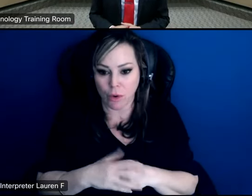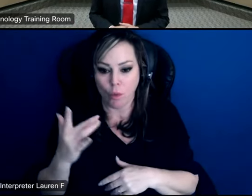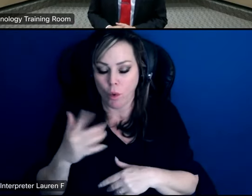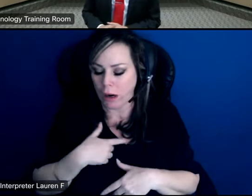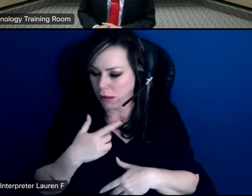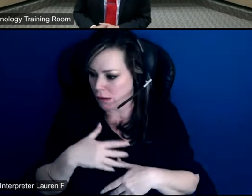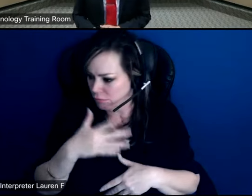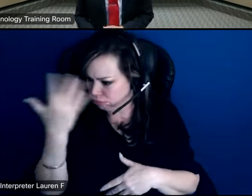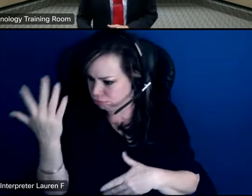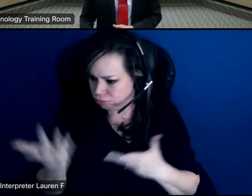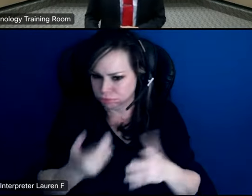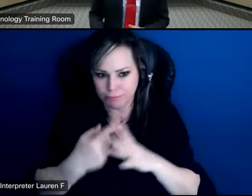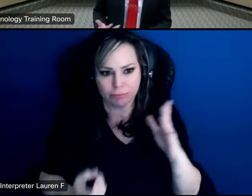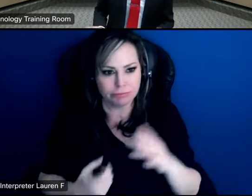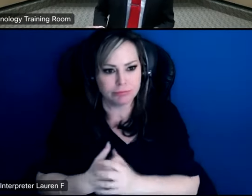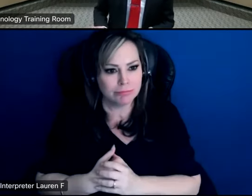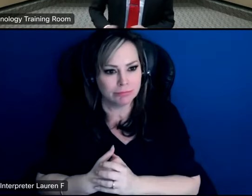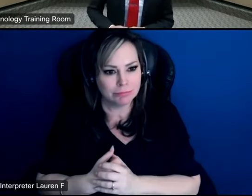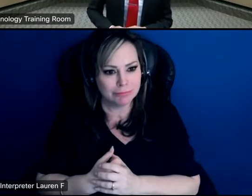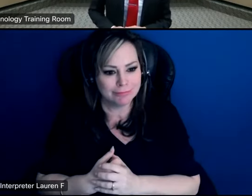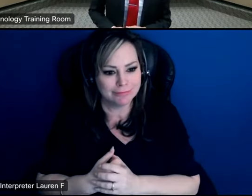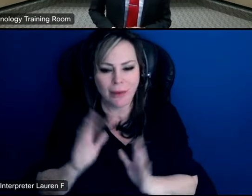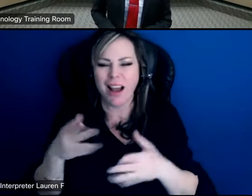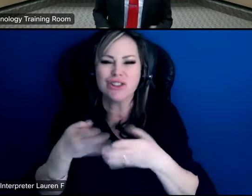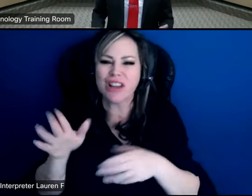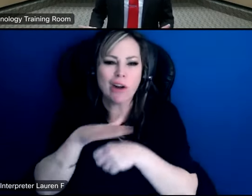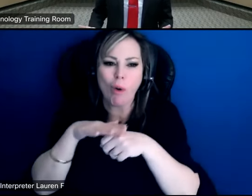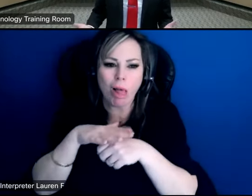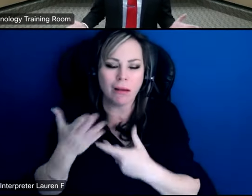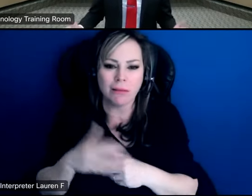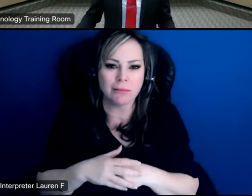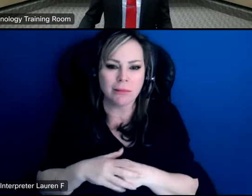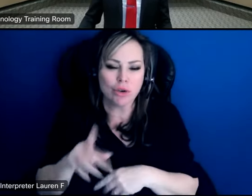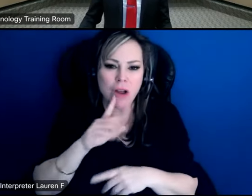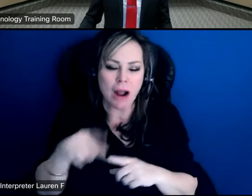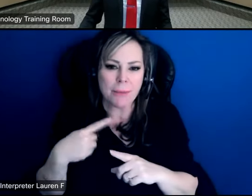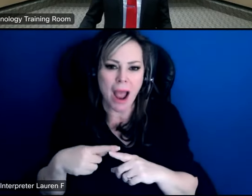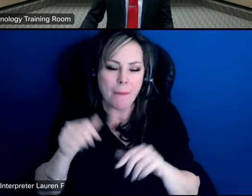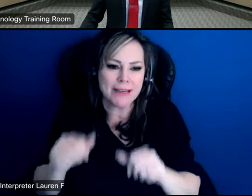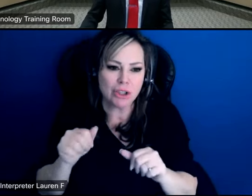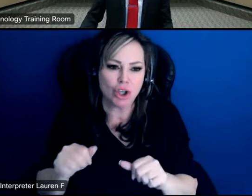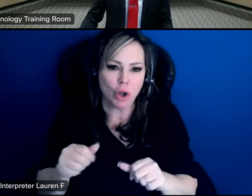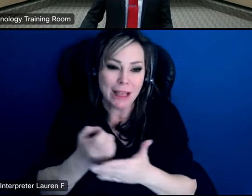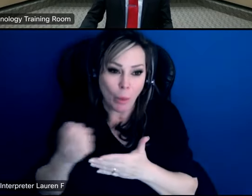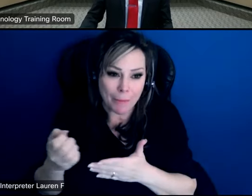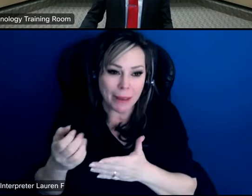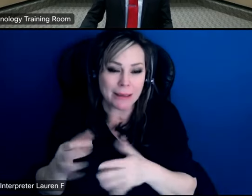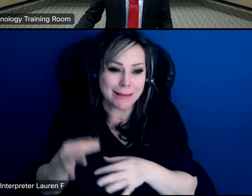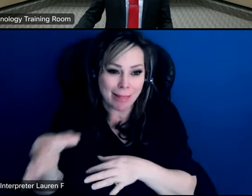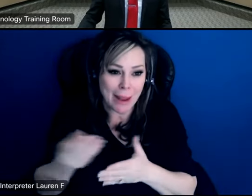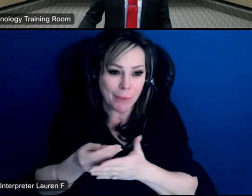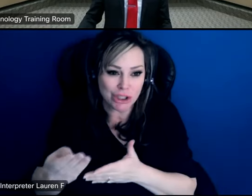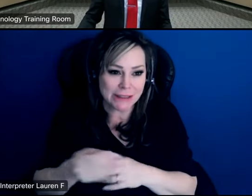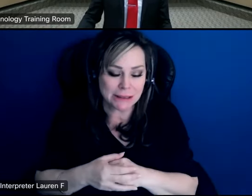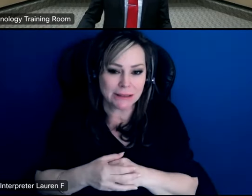draw a blank right there uh so general like we can i mean i know you were talking about potential equipment delaying that